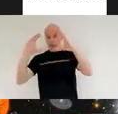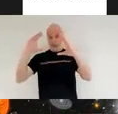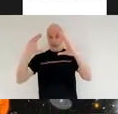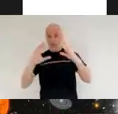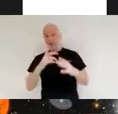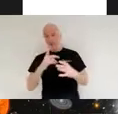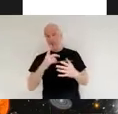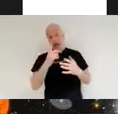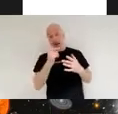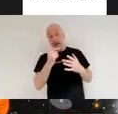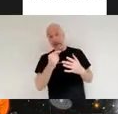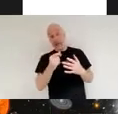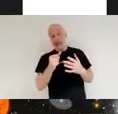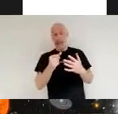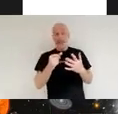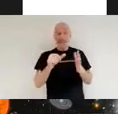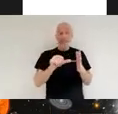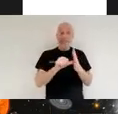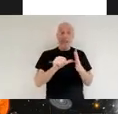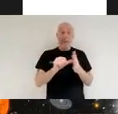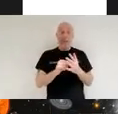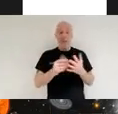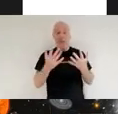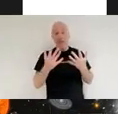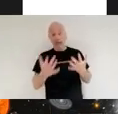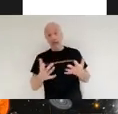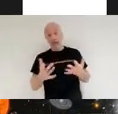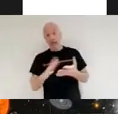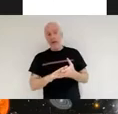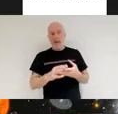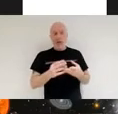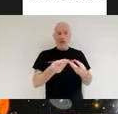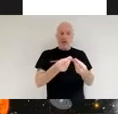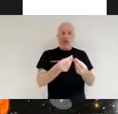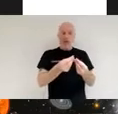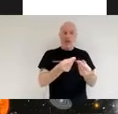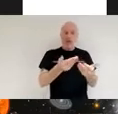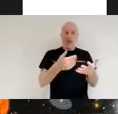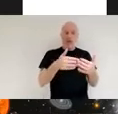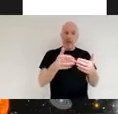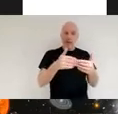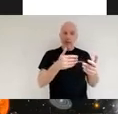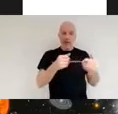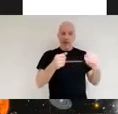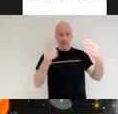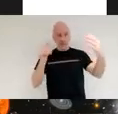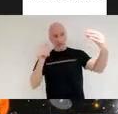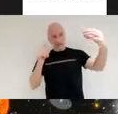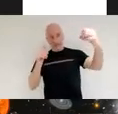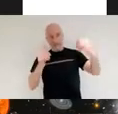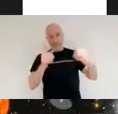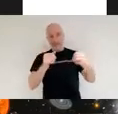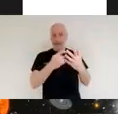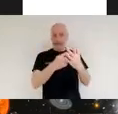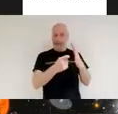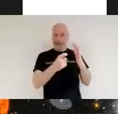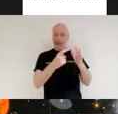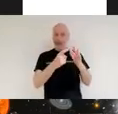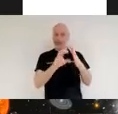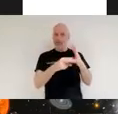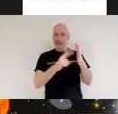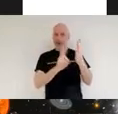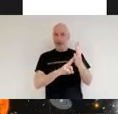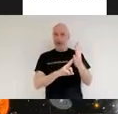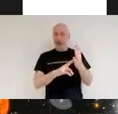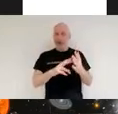terms of what we call resolution or resolving so a resolution angle is basically just telling me what's the smallest